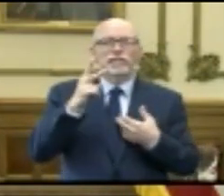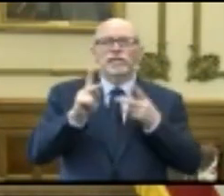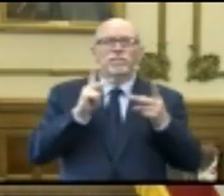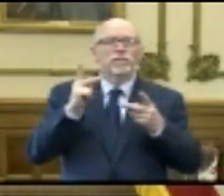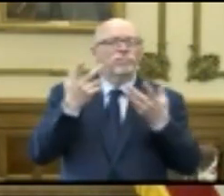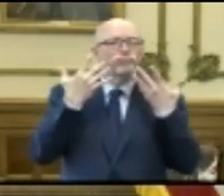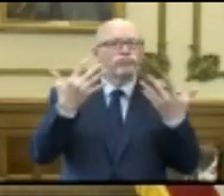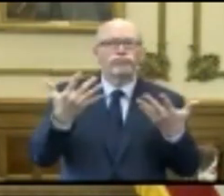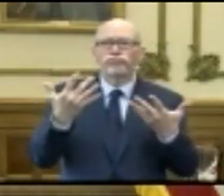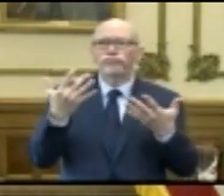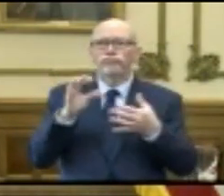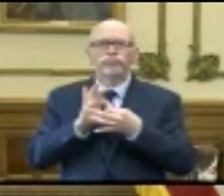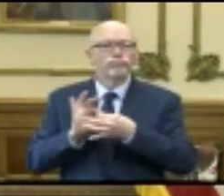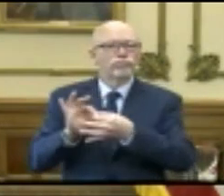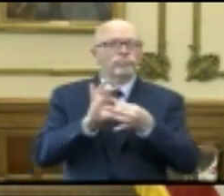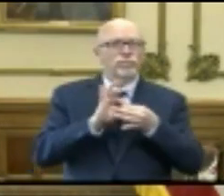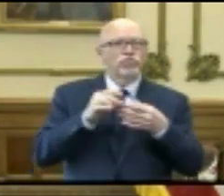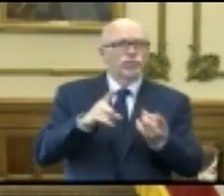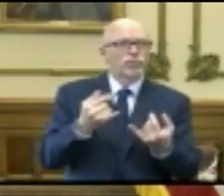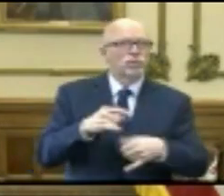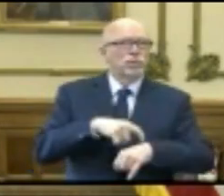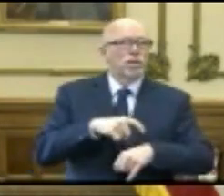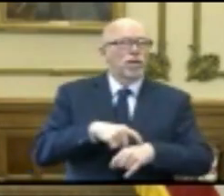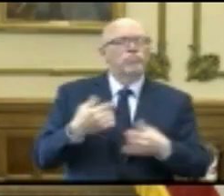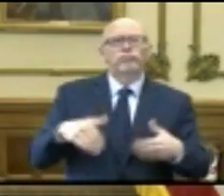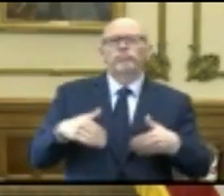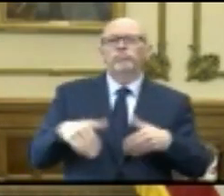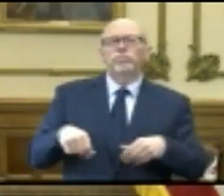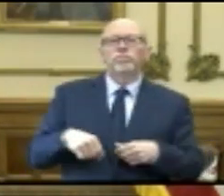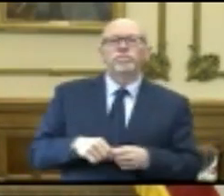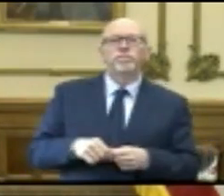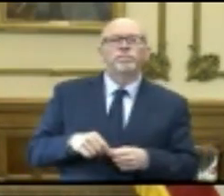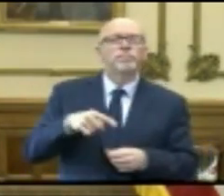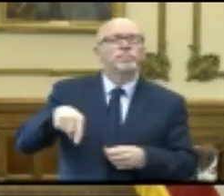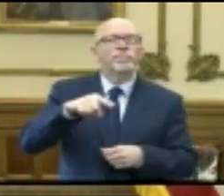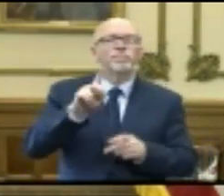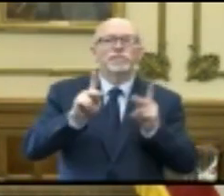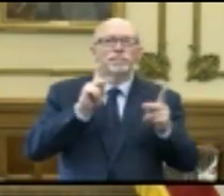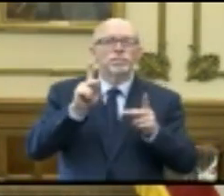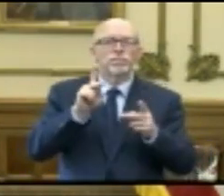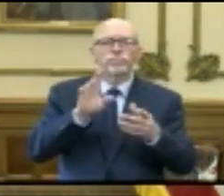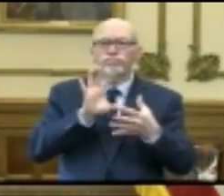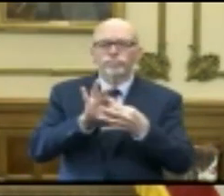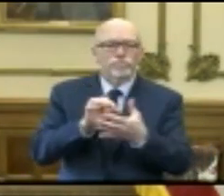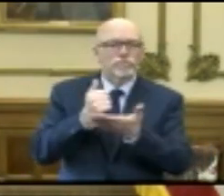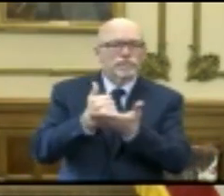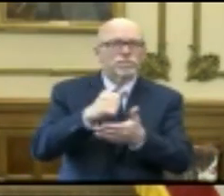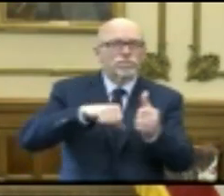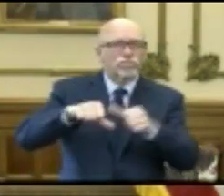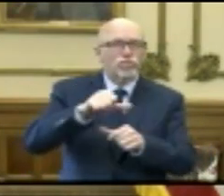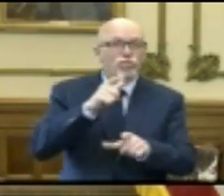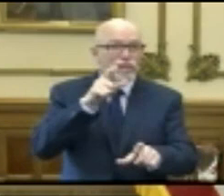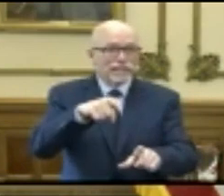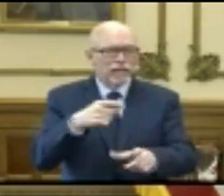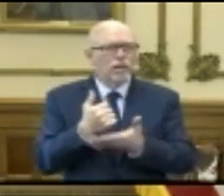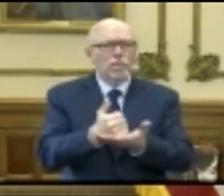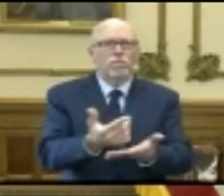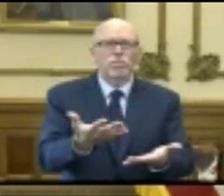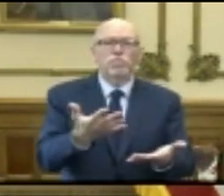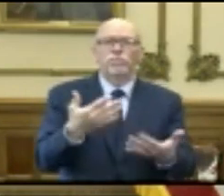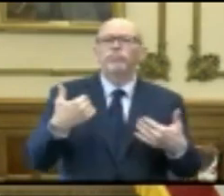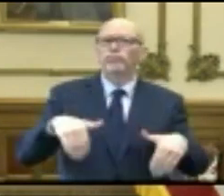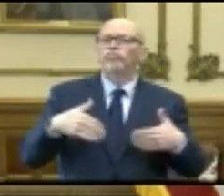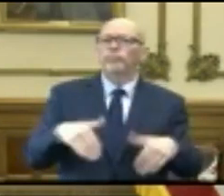of Hoosiers at this difficult time, as they reach out to help one another in need, as I